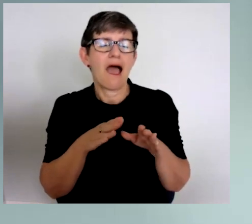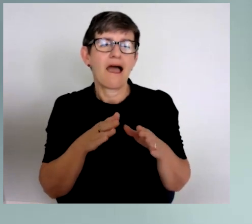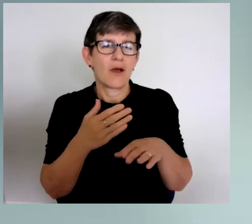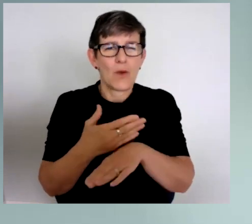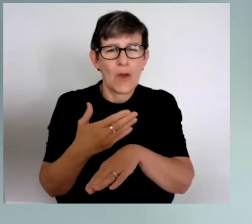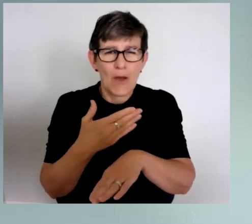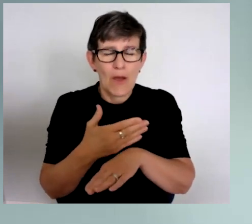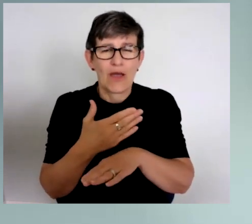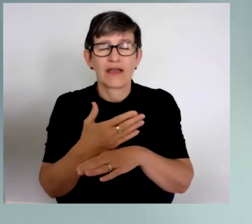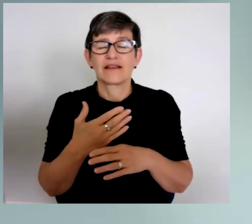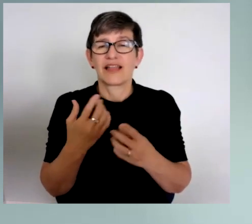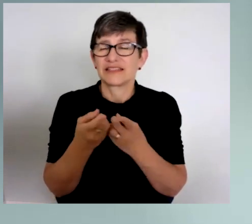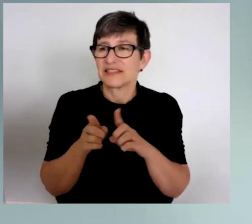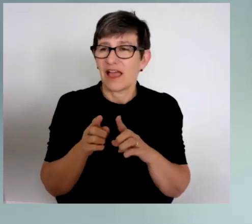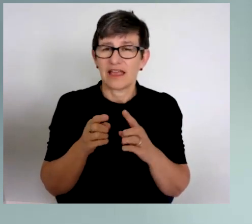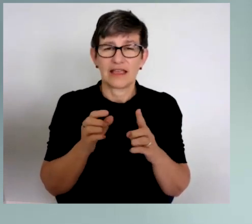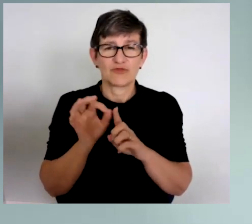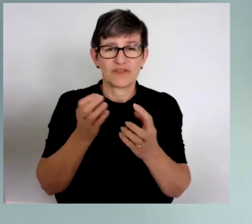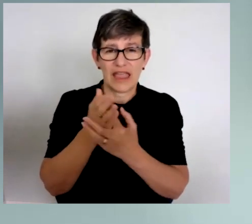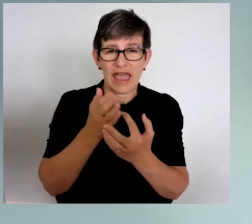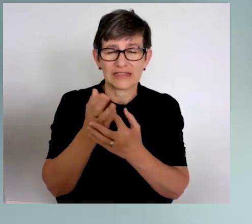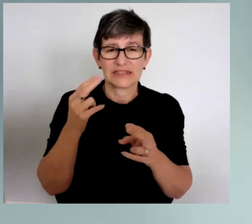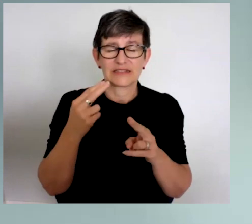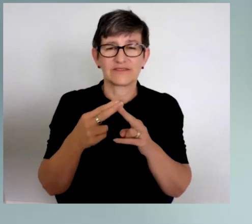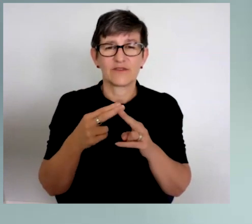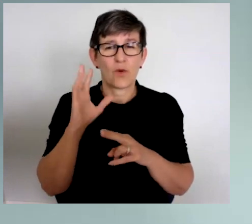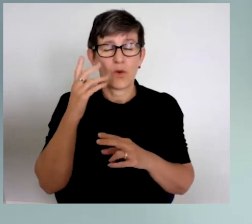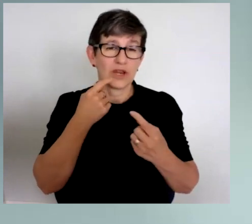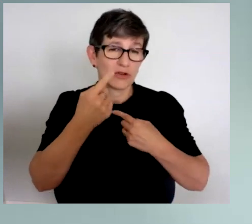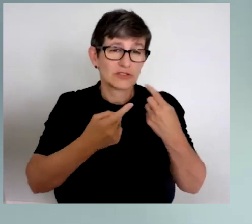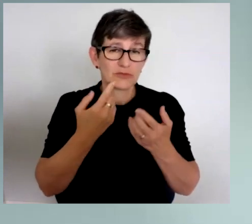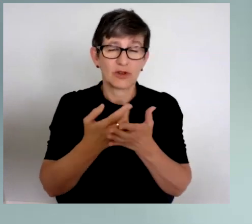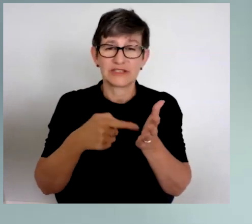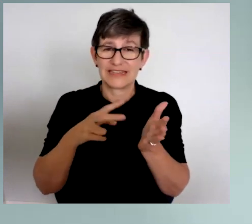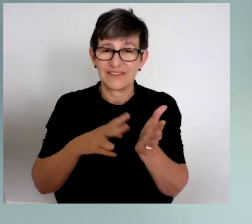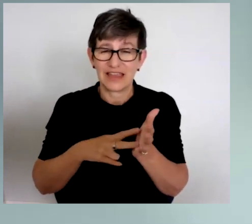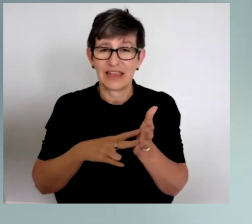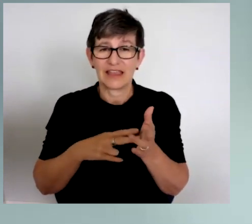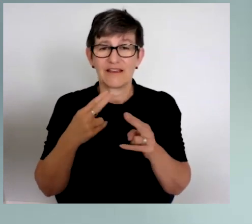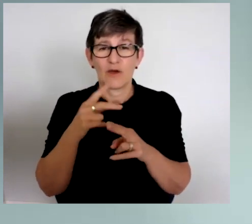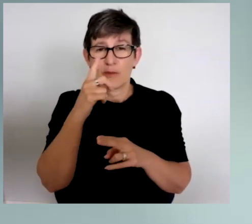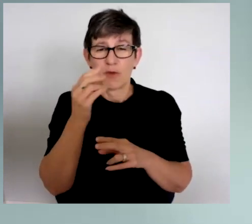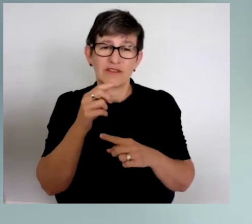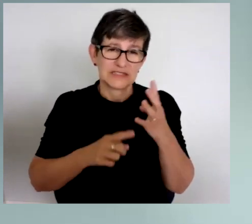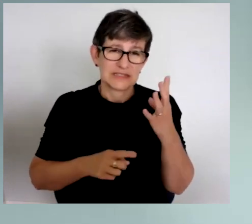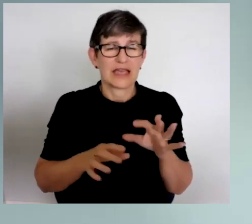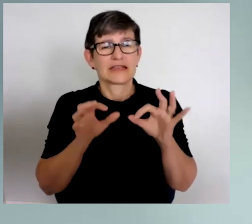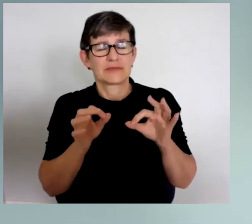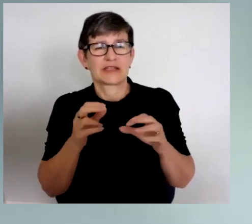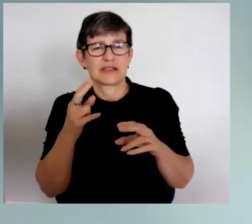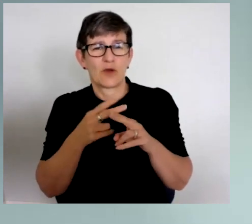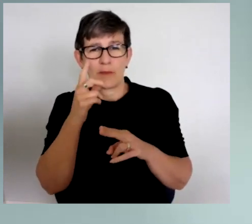particularly in areas such as improving access to audio description on television for people with disability,